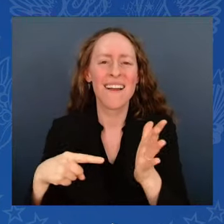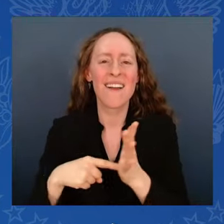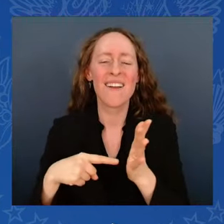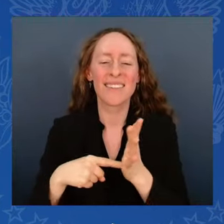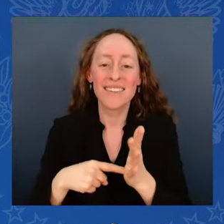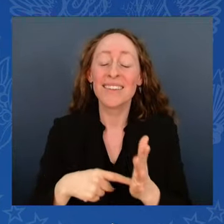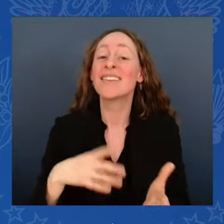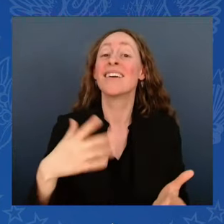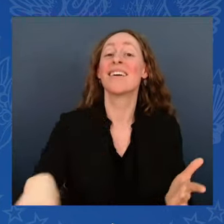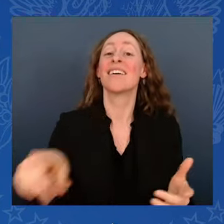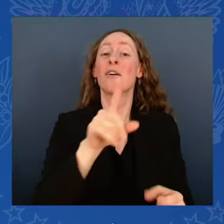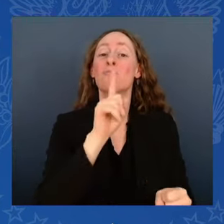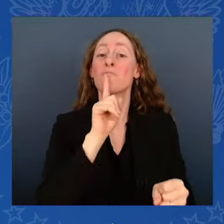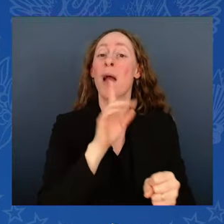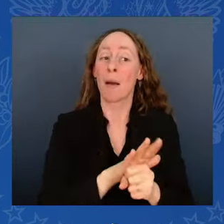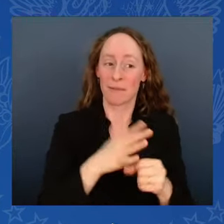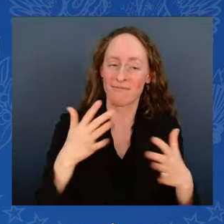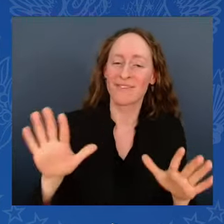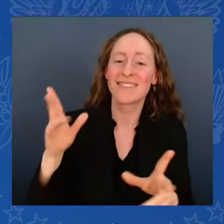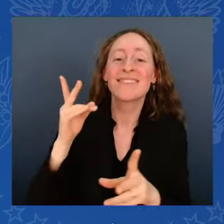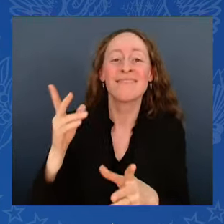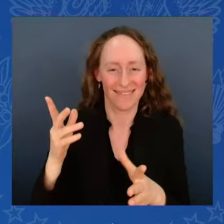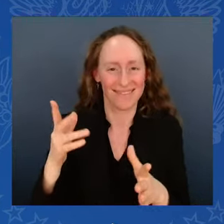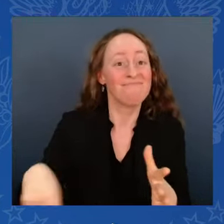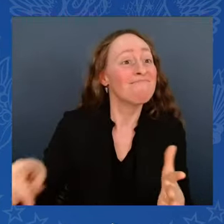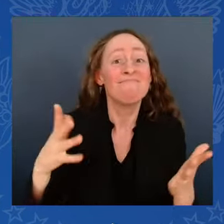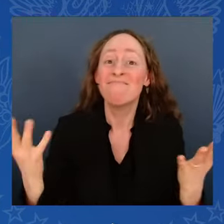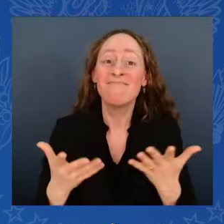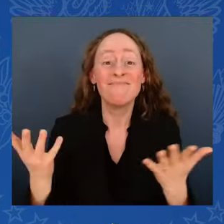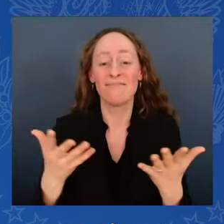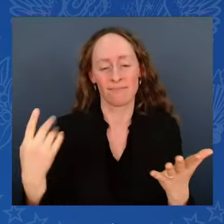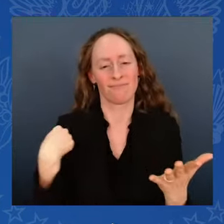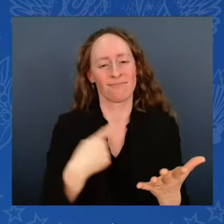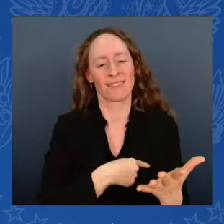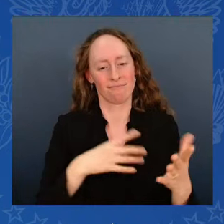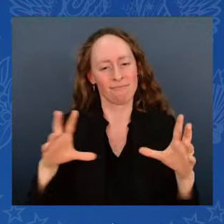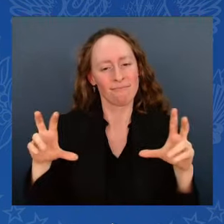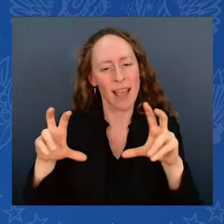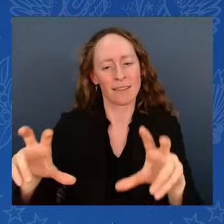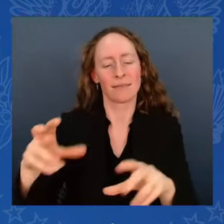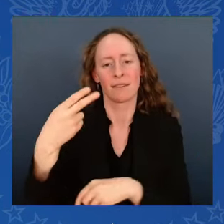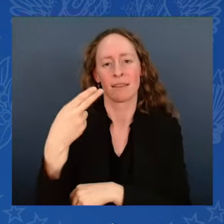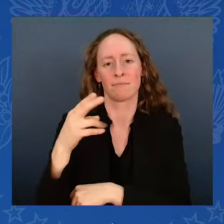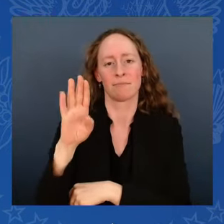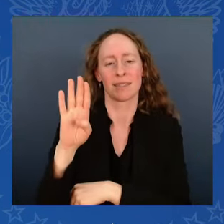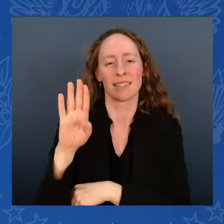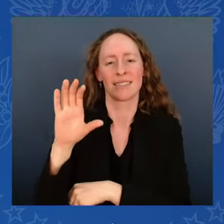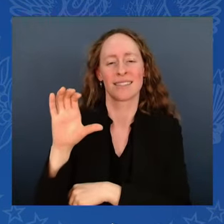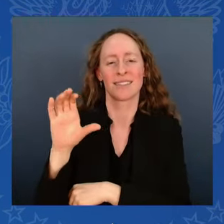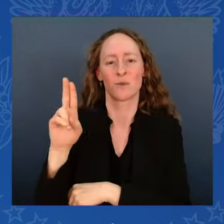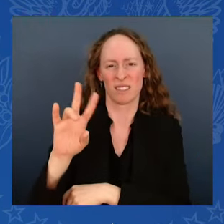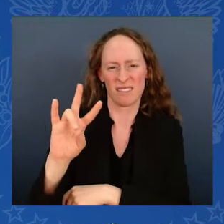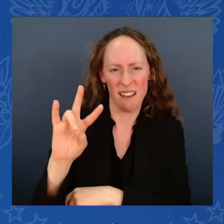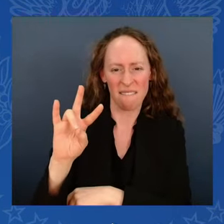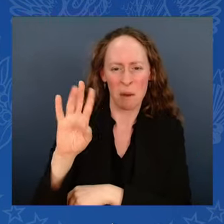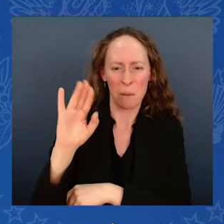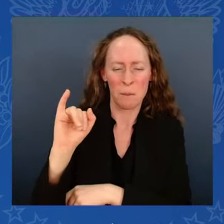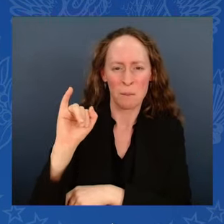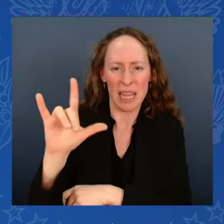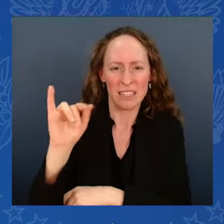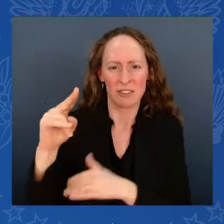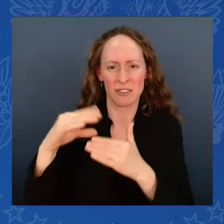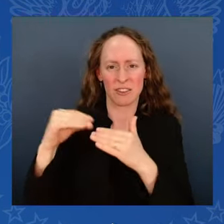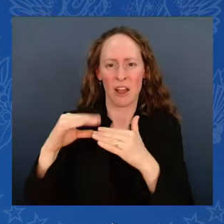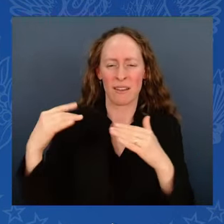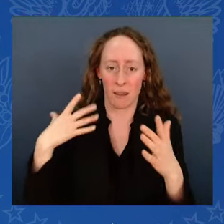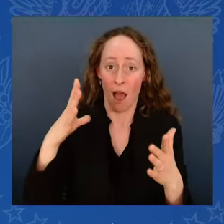billion in HBCUs to relieve student debt for more than 4,000 — 4 million people so far, including a significant number